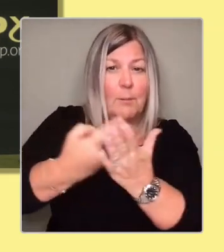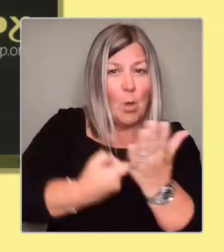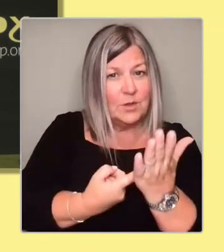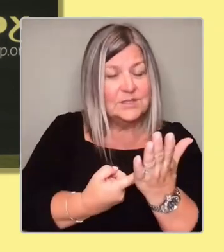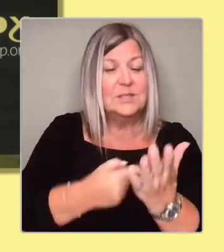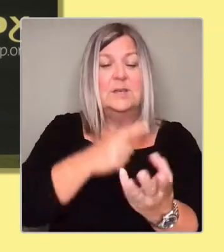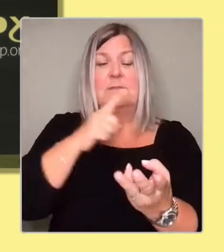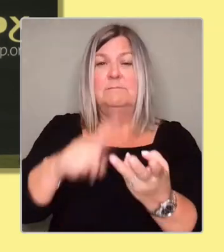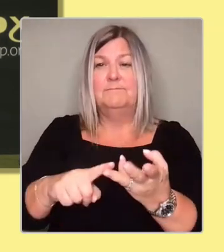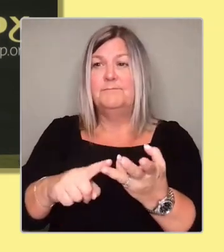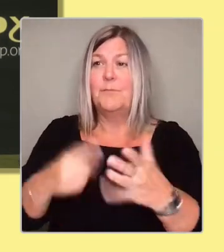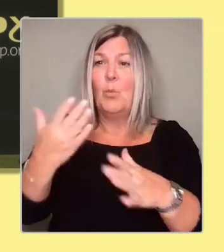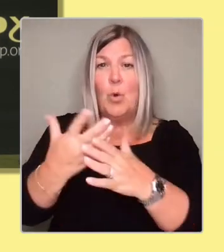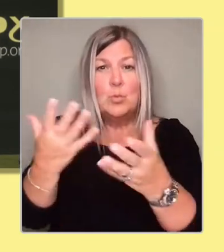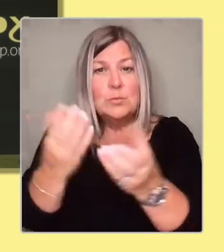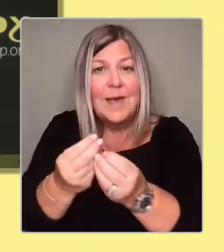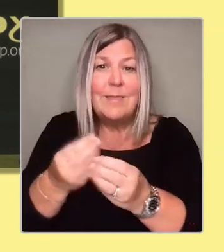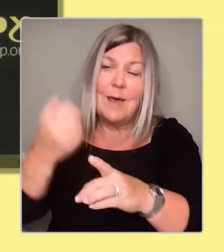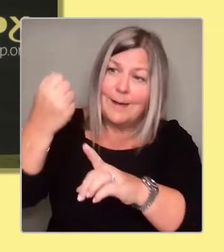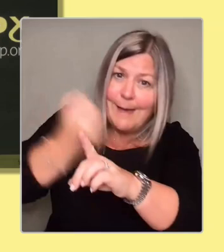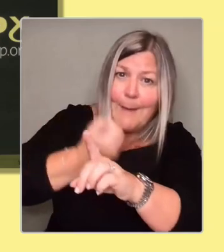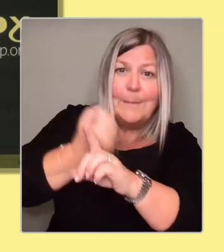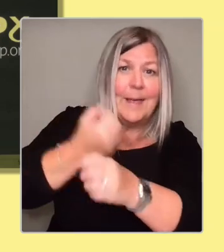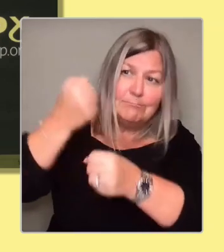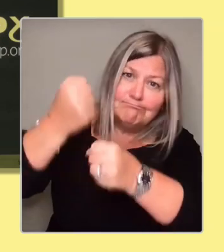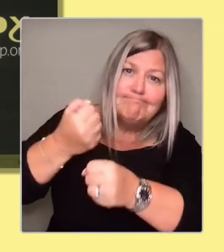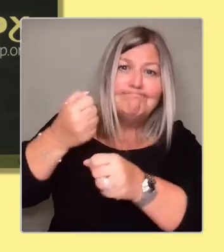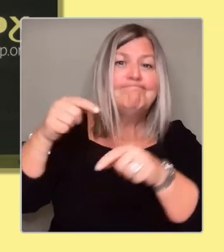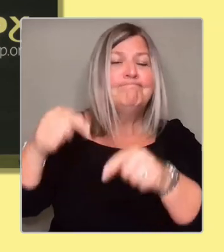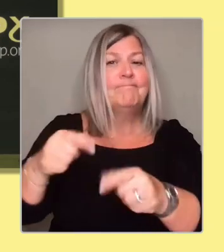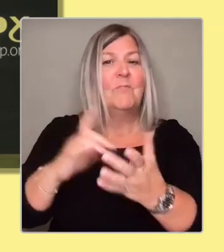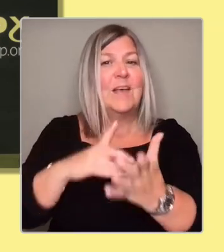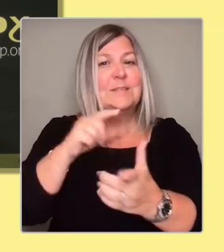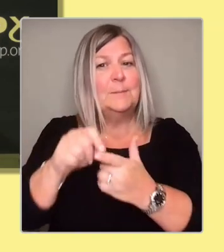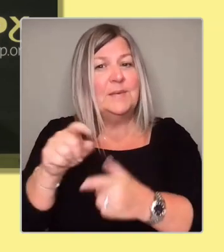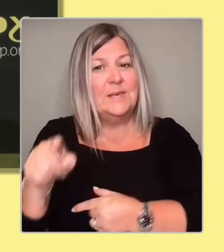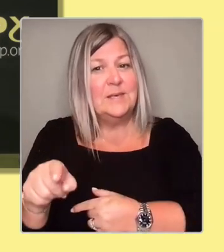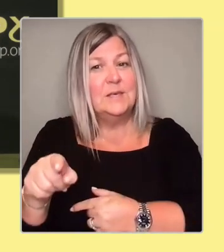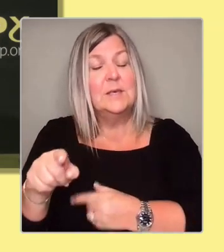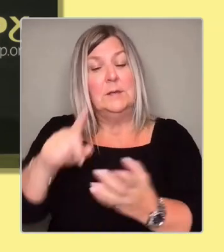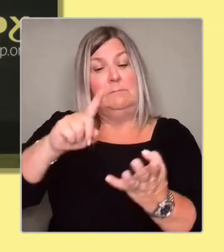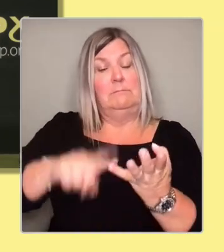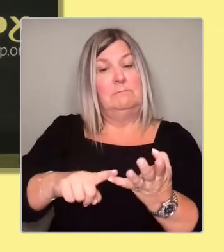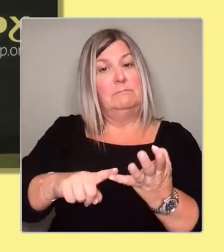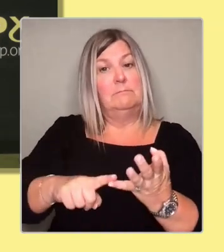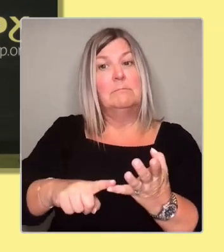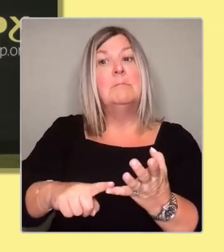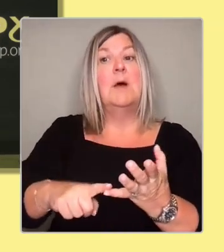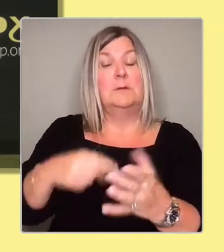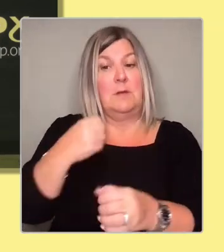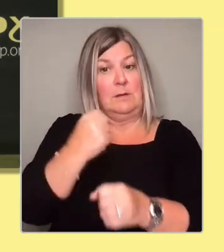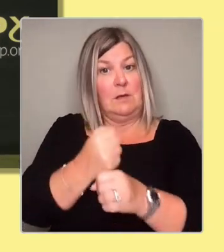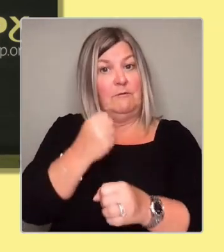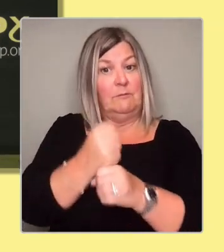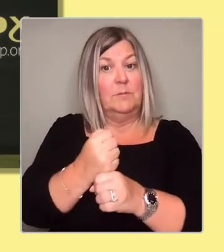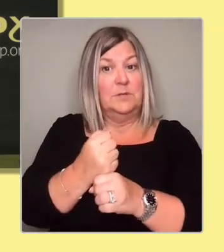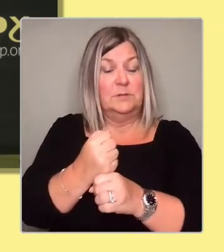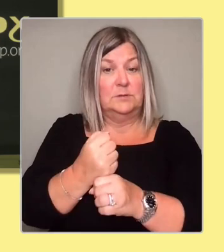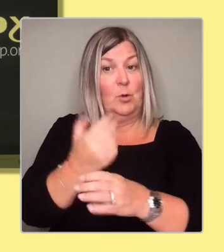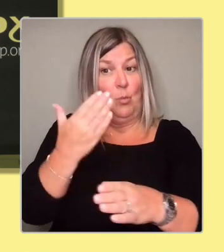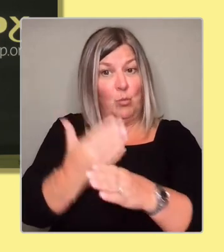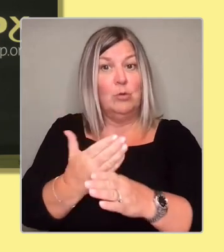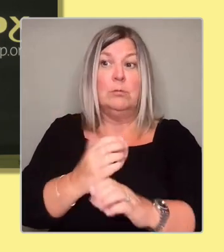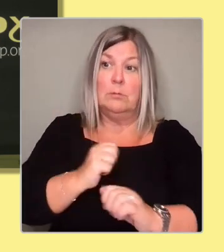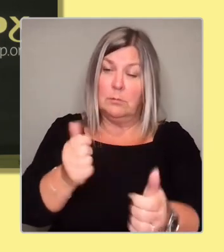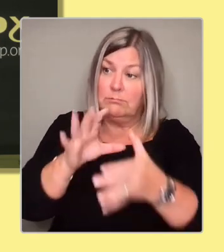we're meeting the day-to-day needs of all of our people, including young people who are, you know, I turned